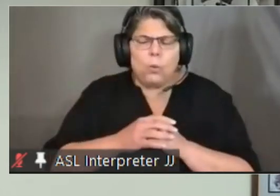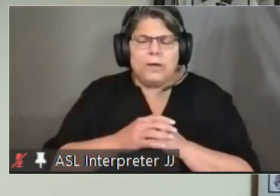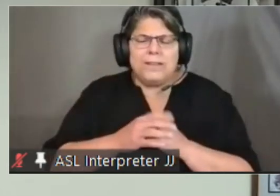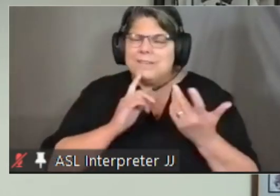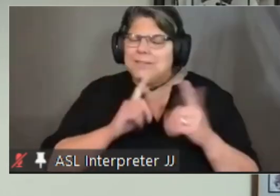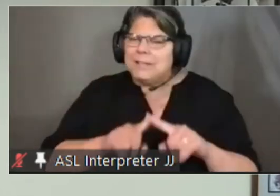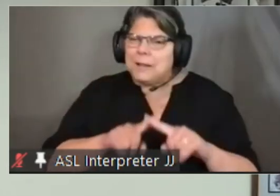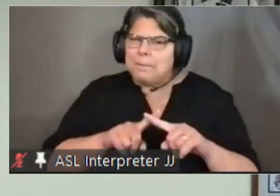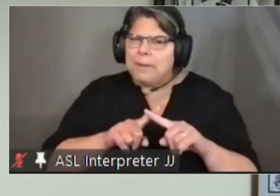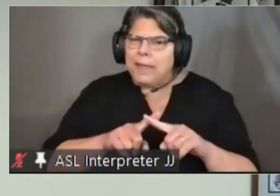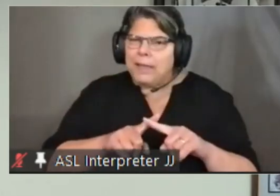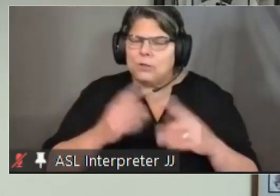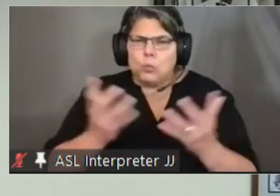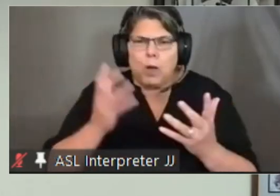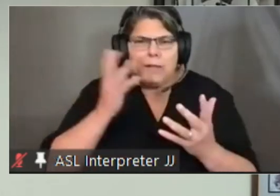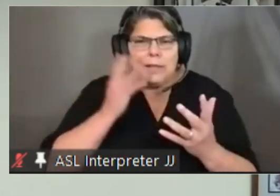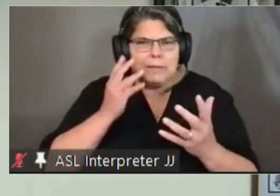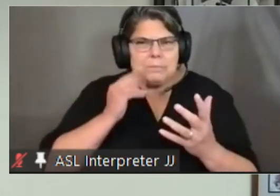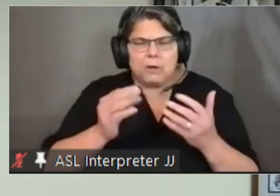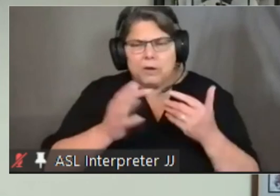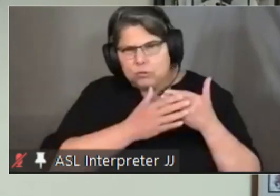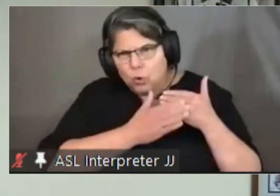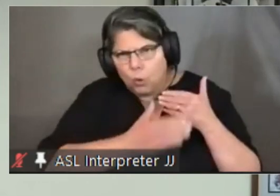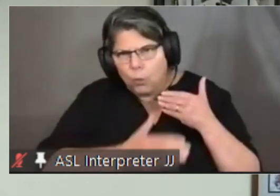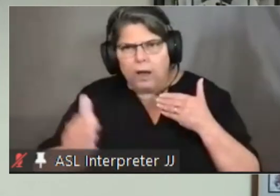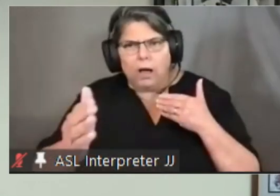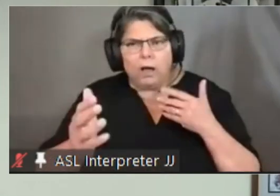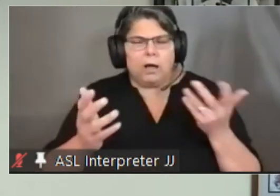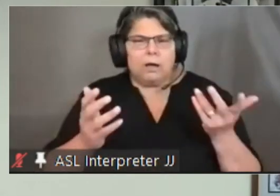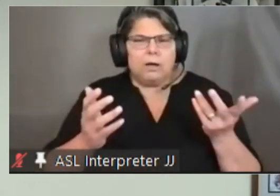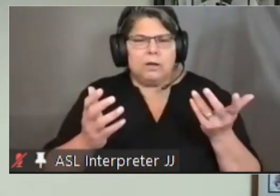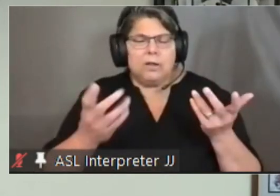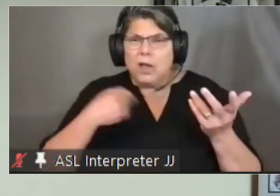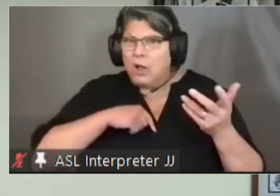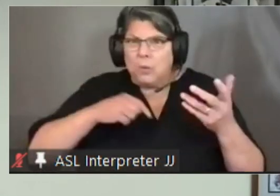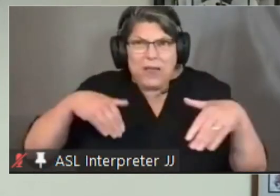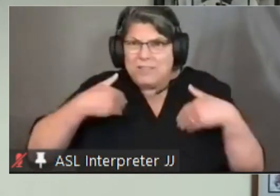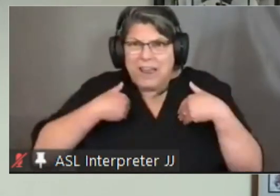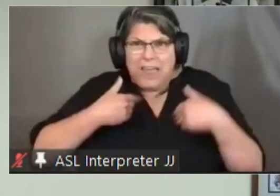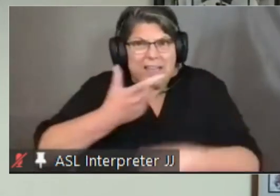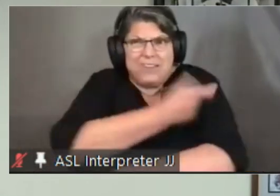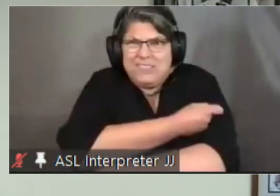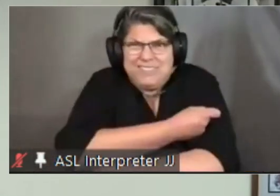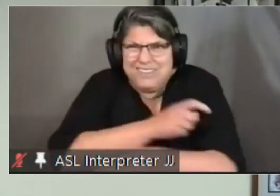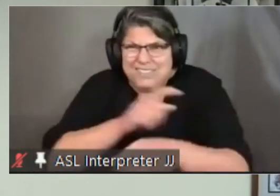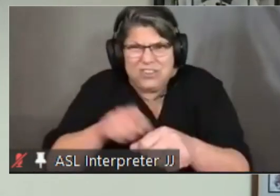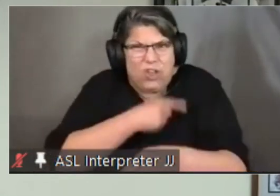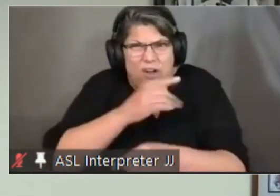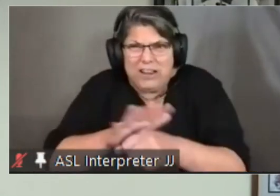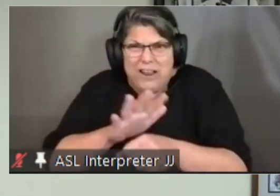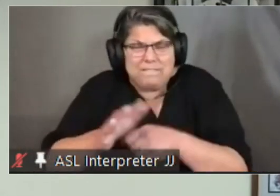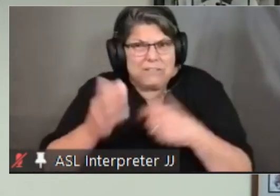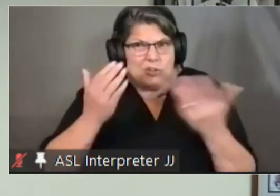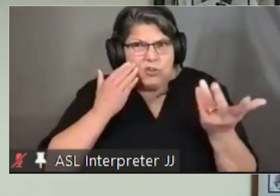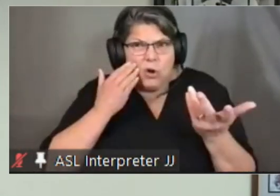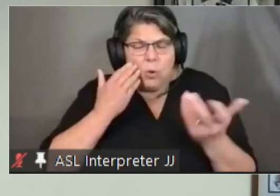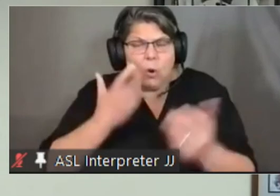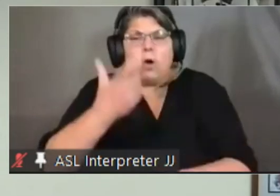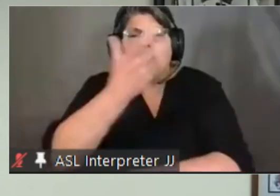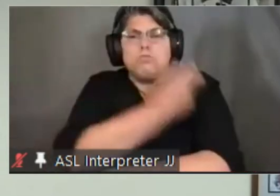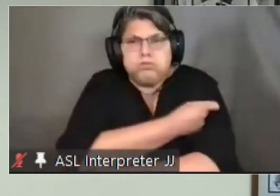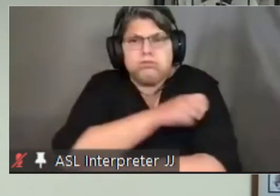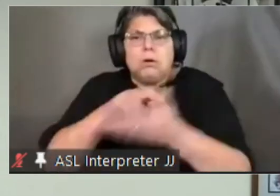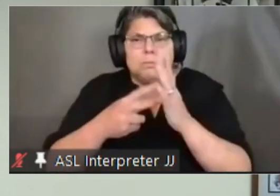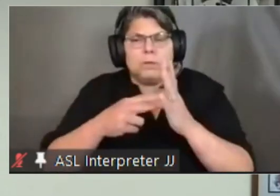depends on what the experience is going forward we don't yet we haven't had the vaccines around long enough to know how long the immunity